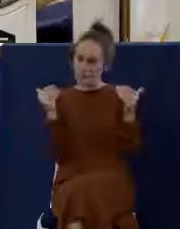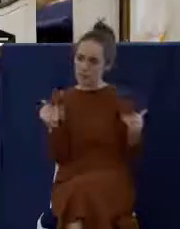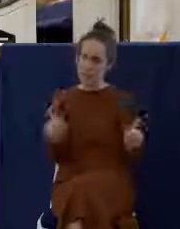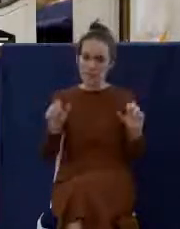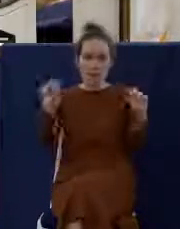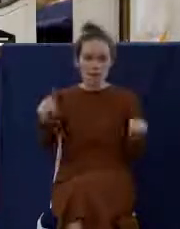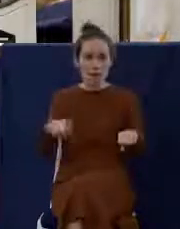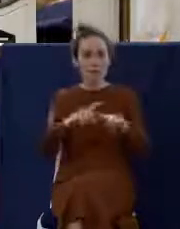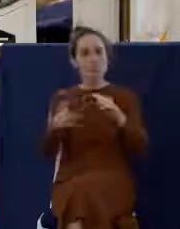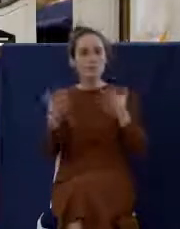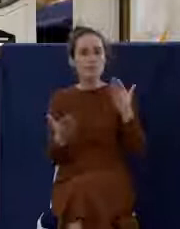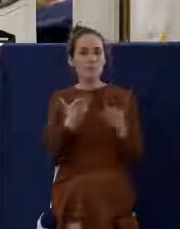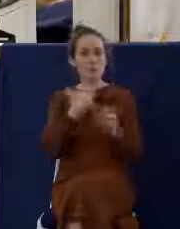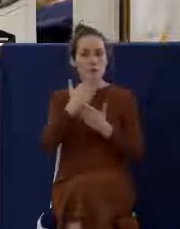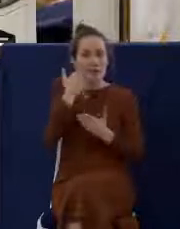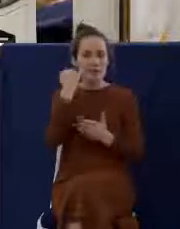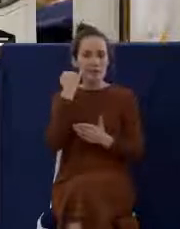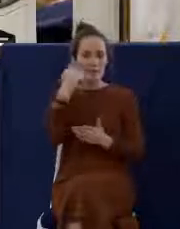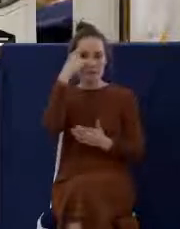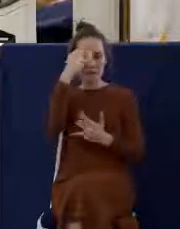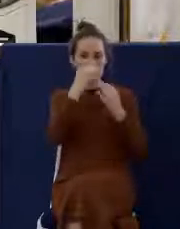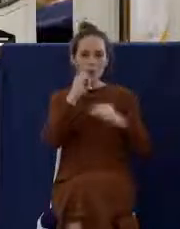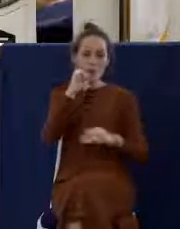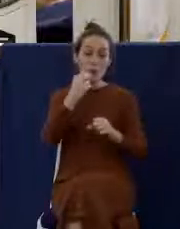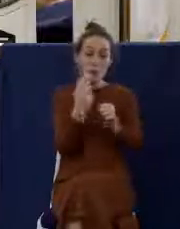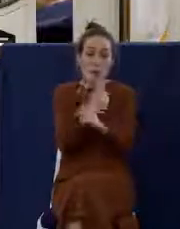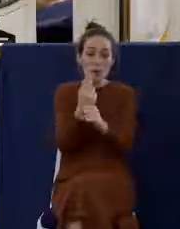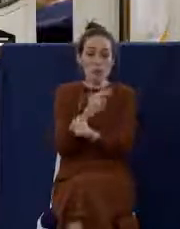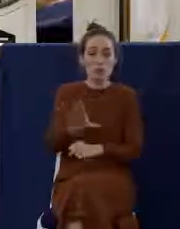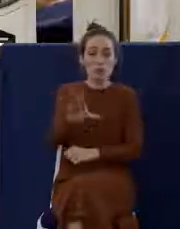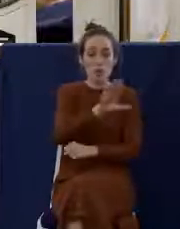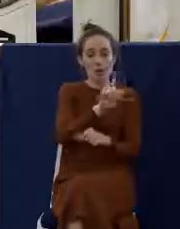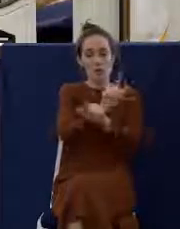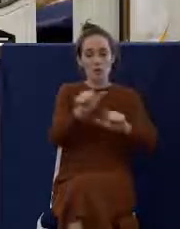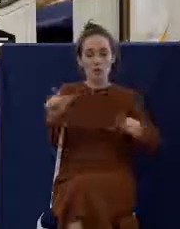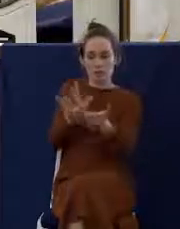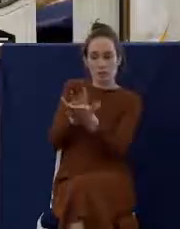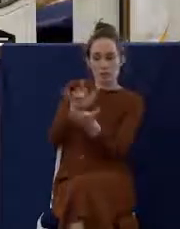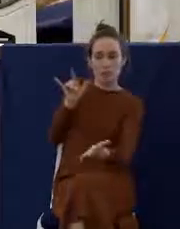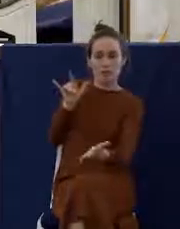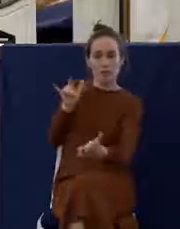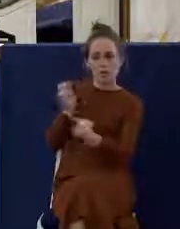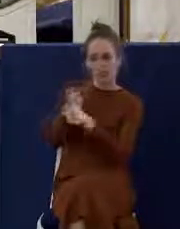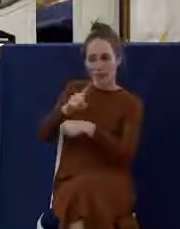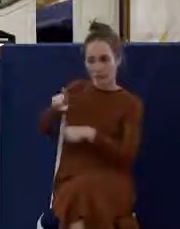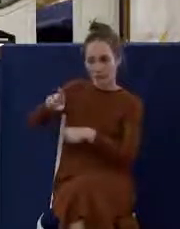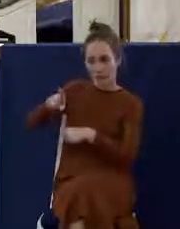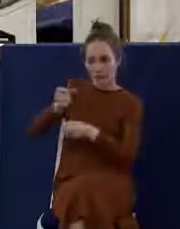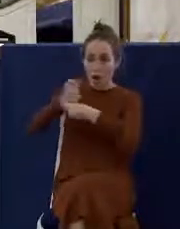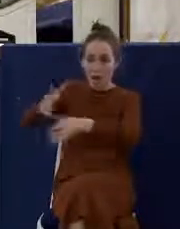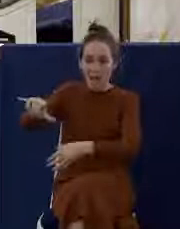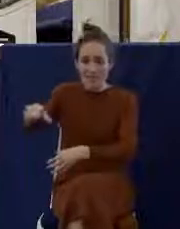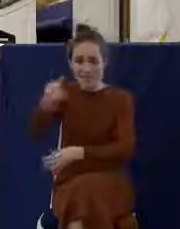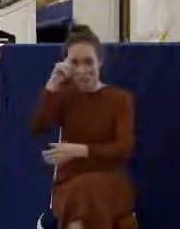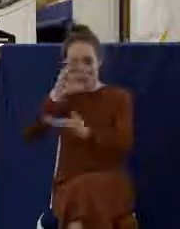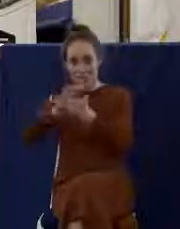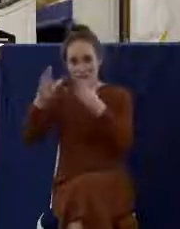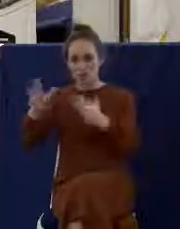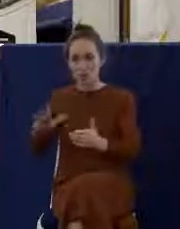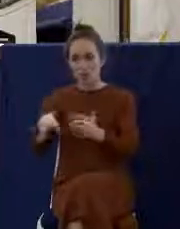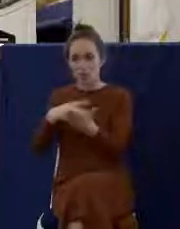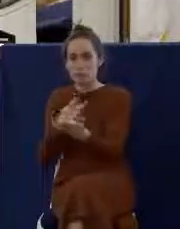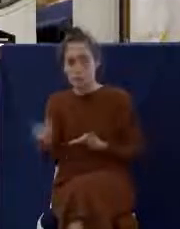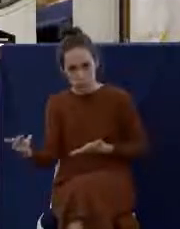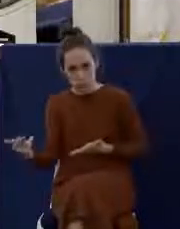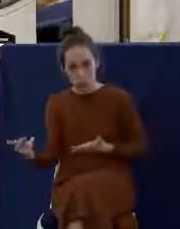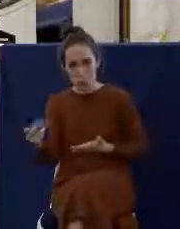want to consider that you don't use your liberty to cause another believer to stumble. So if you buying that meat in the